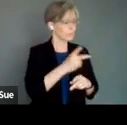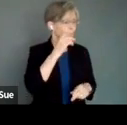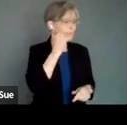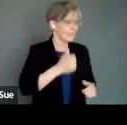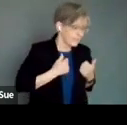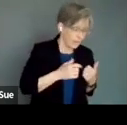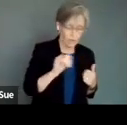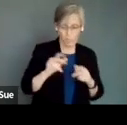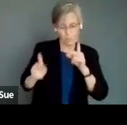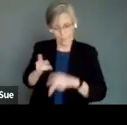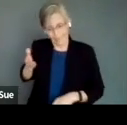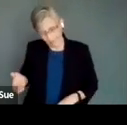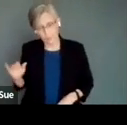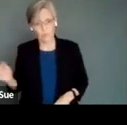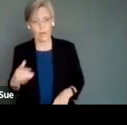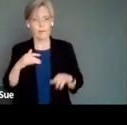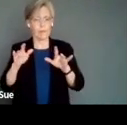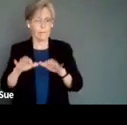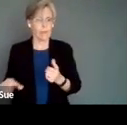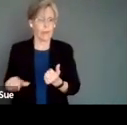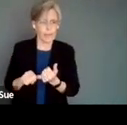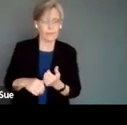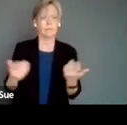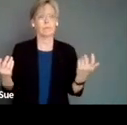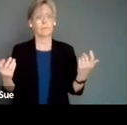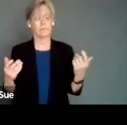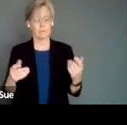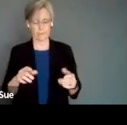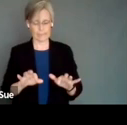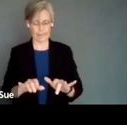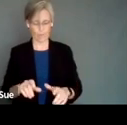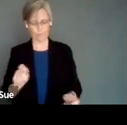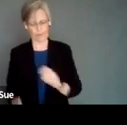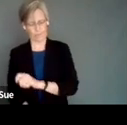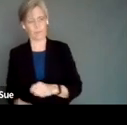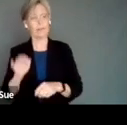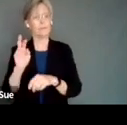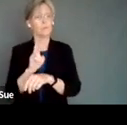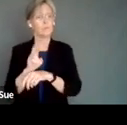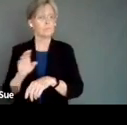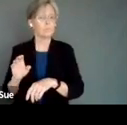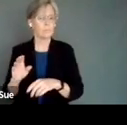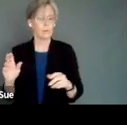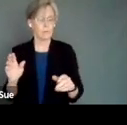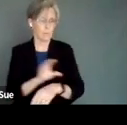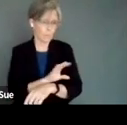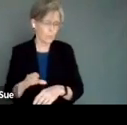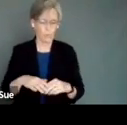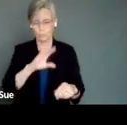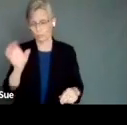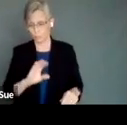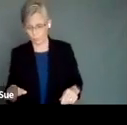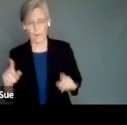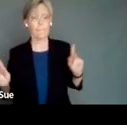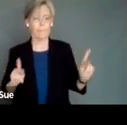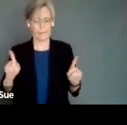workers. So but there's typing aids. So there's adapted keyboards, if you're working based on compute on computers, or you're working over zoom, people will